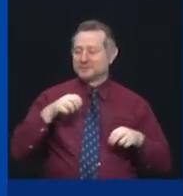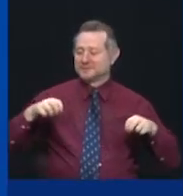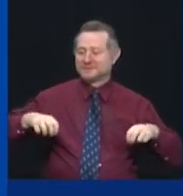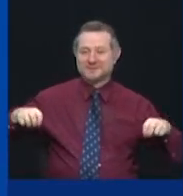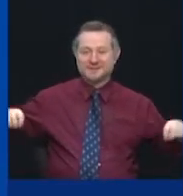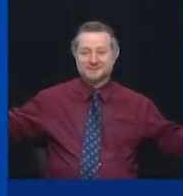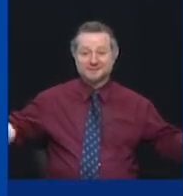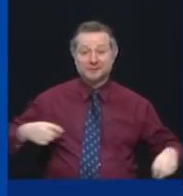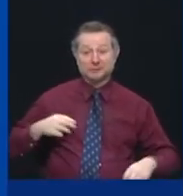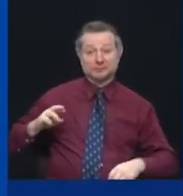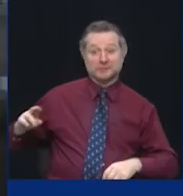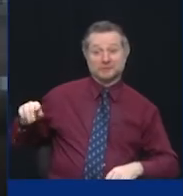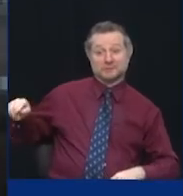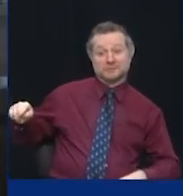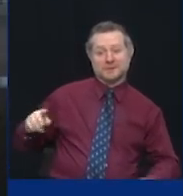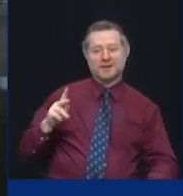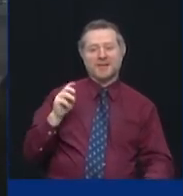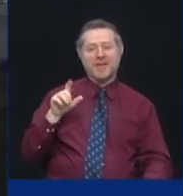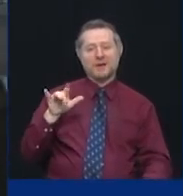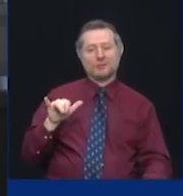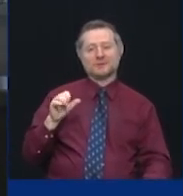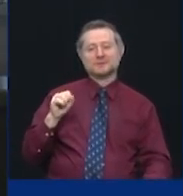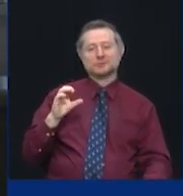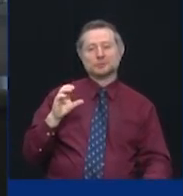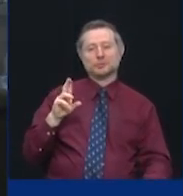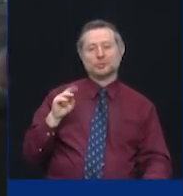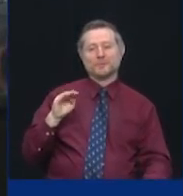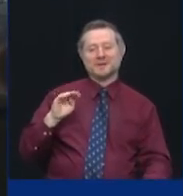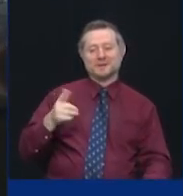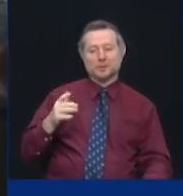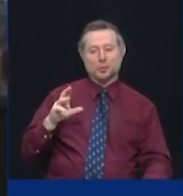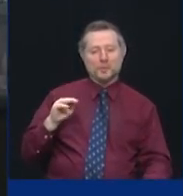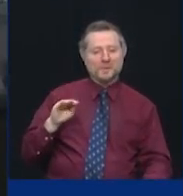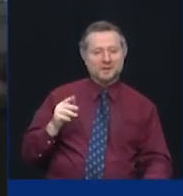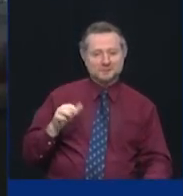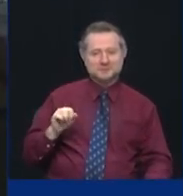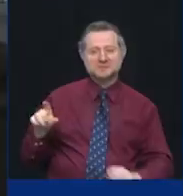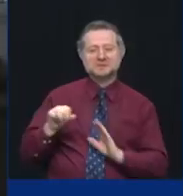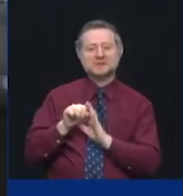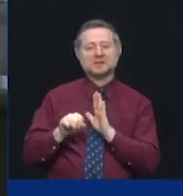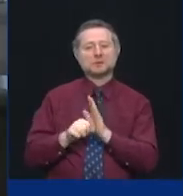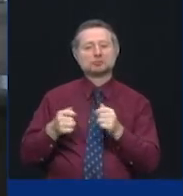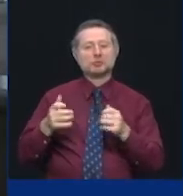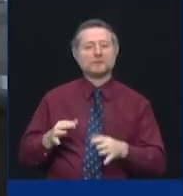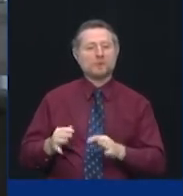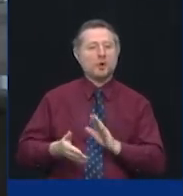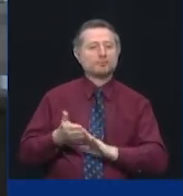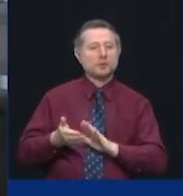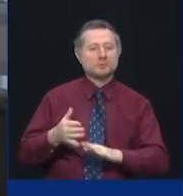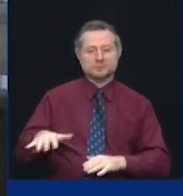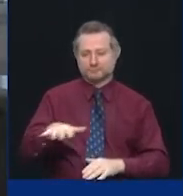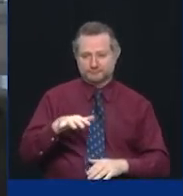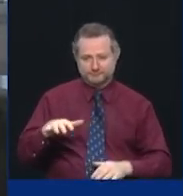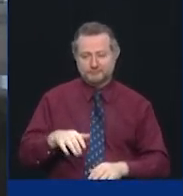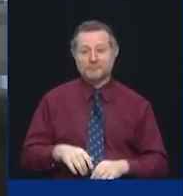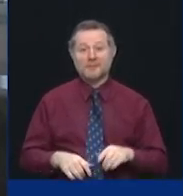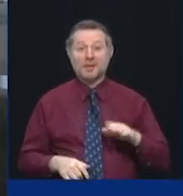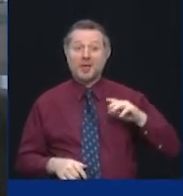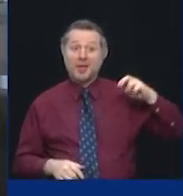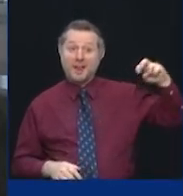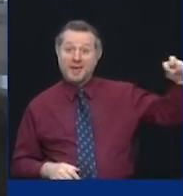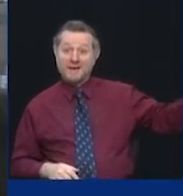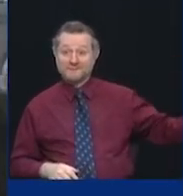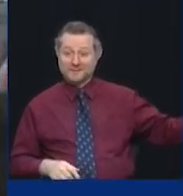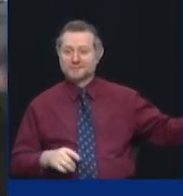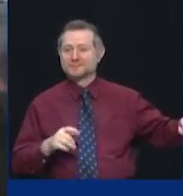my right, we have Kelly Cummings, who is the State Director of Operations. To my far left, Eric Gertler, who